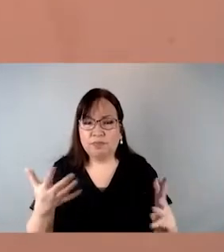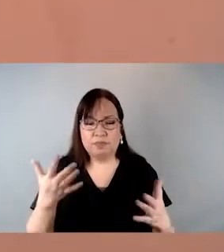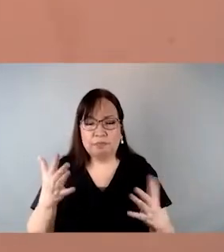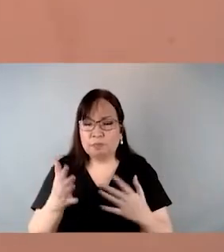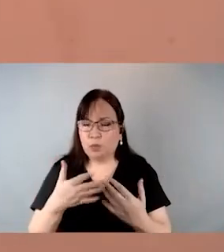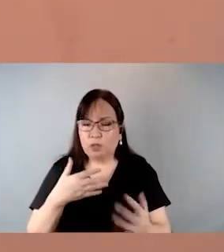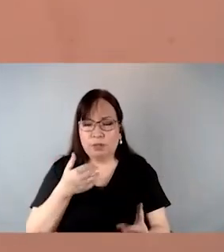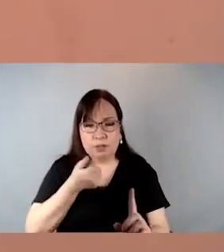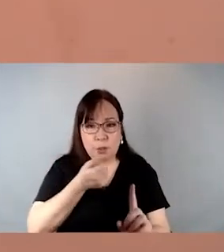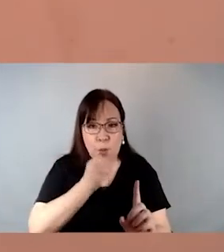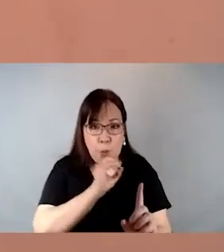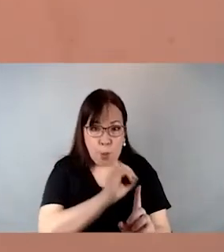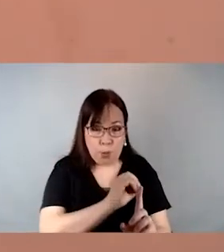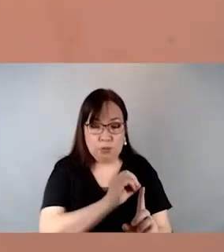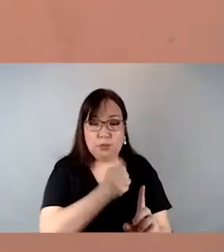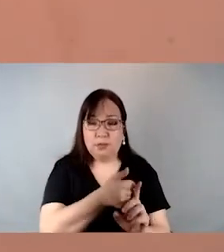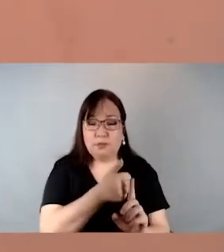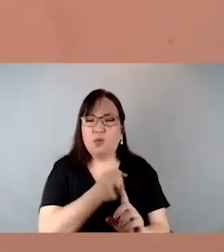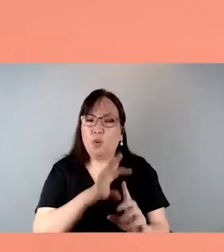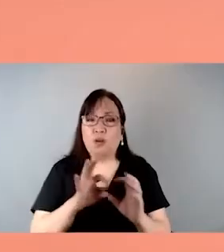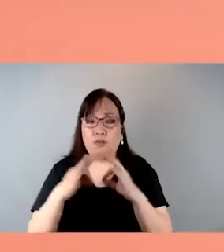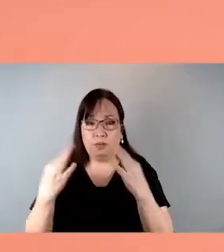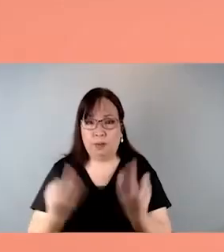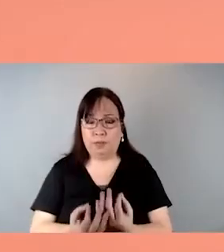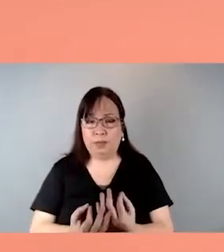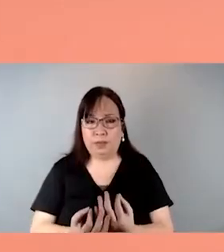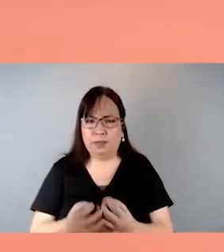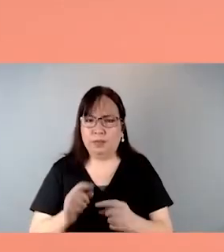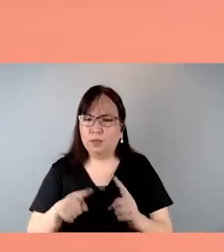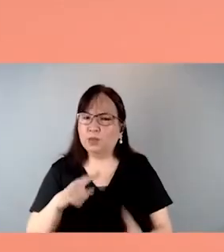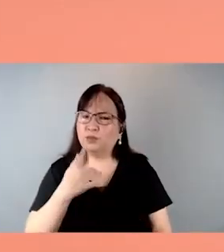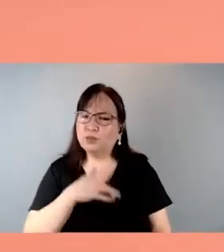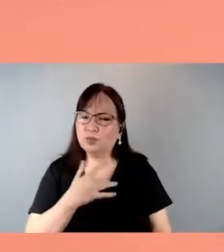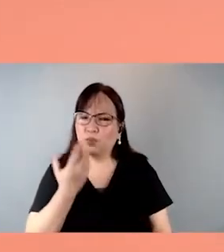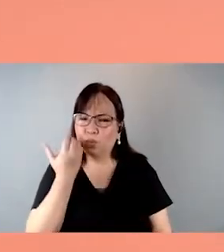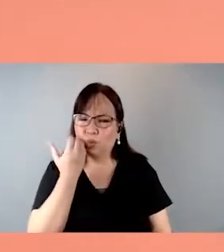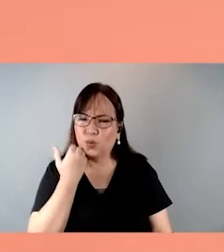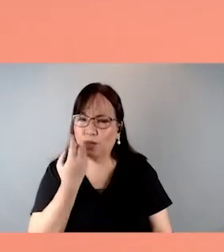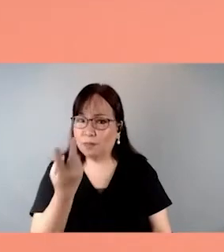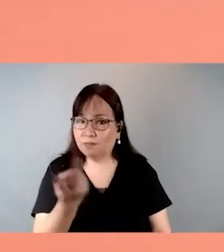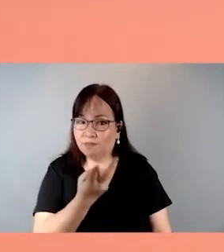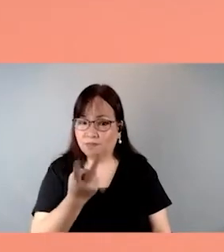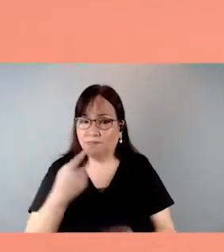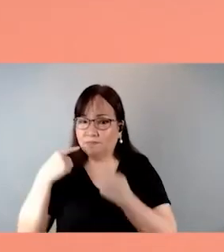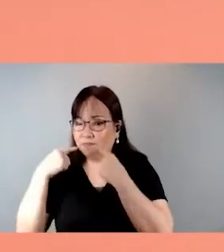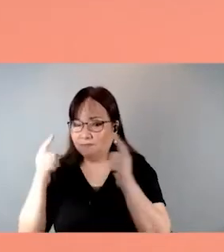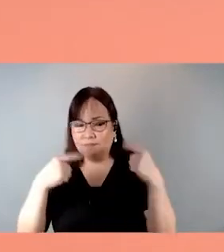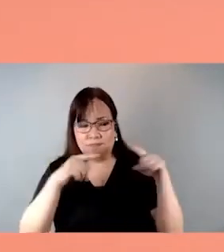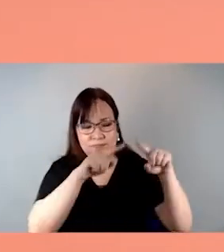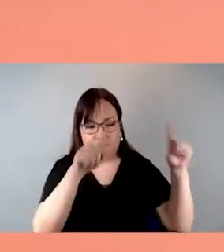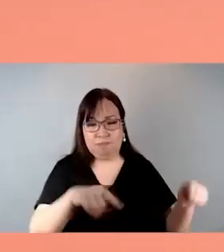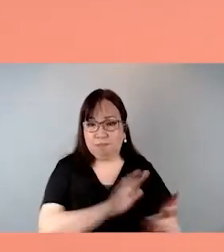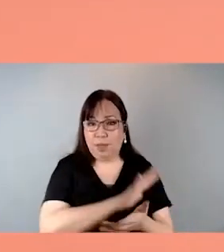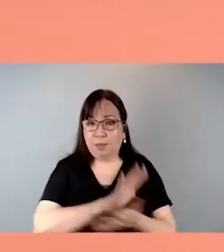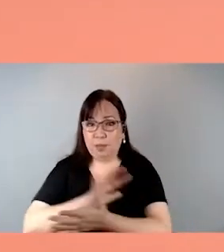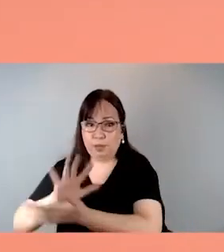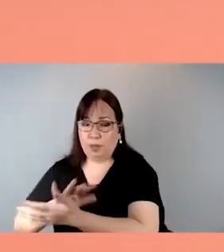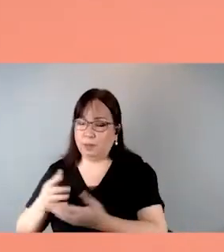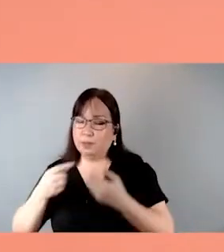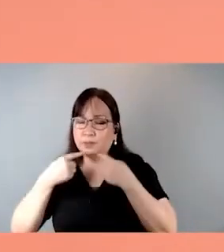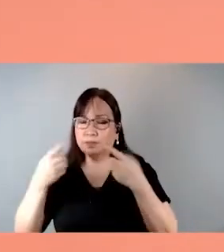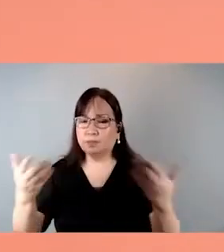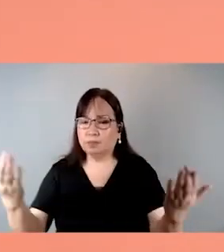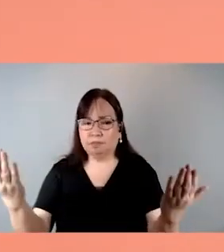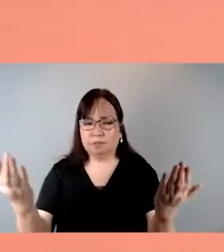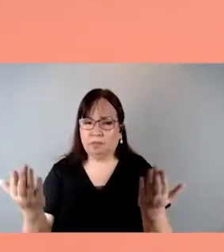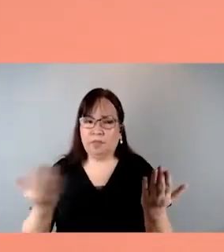whether of himself or his family. But what was missing with these two declarations? In international